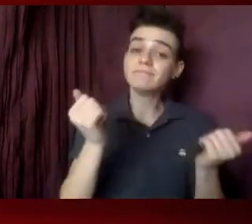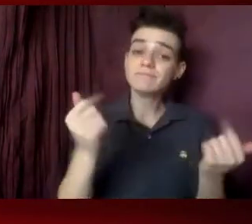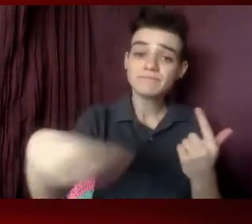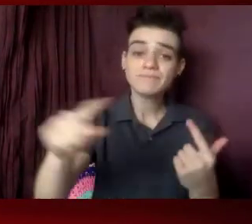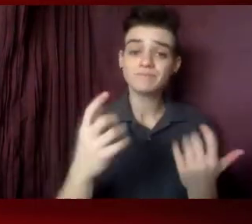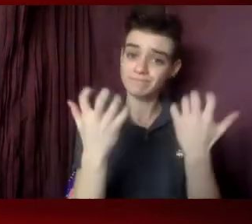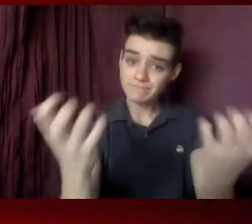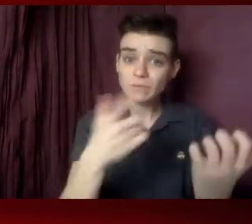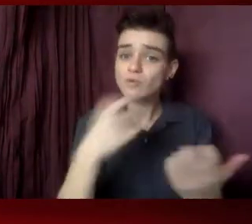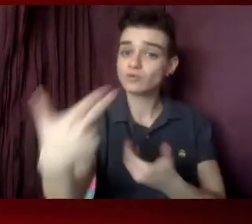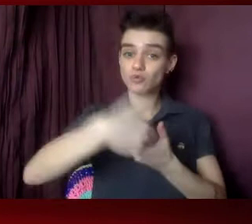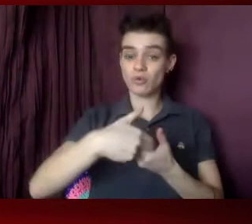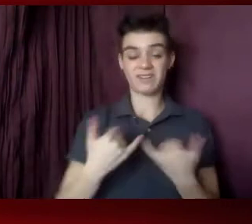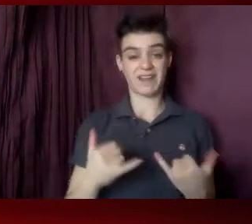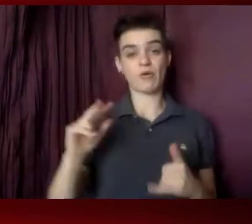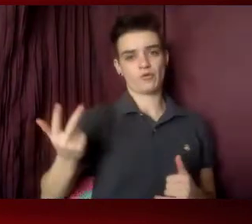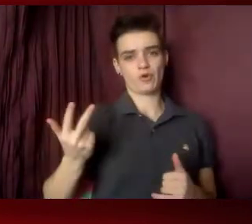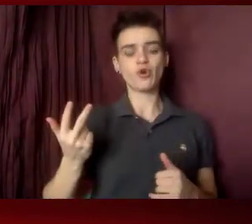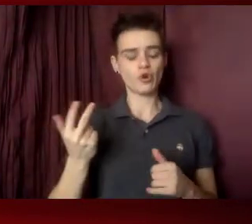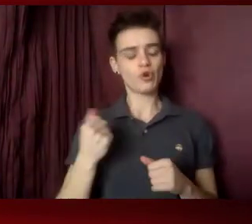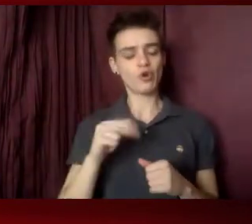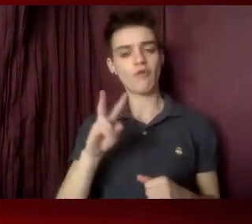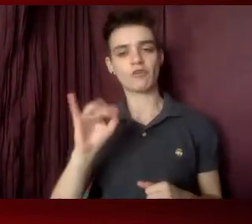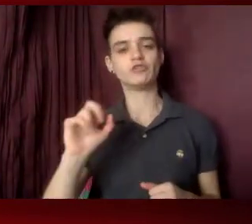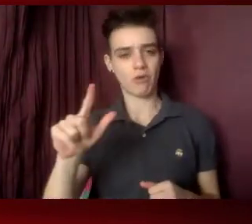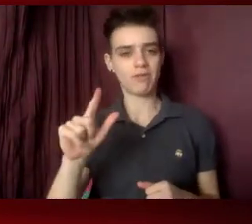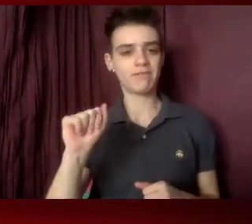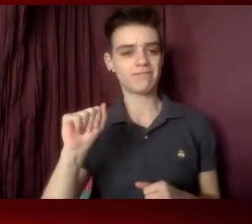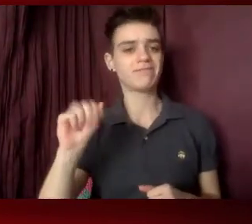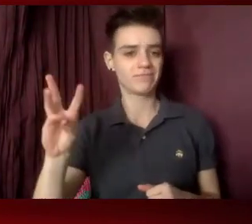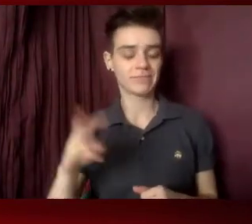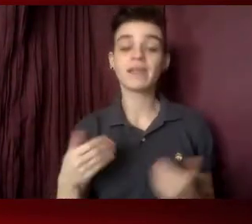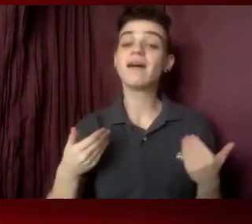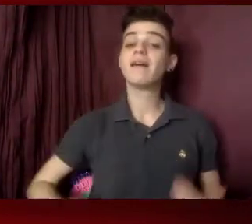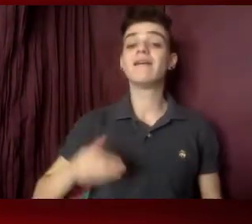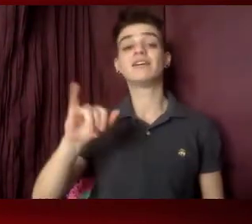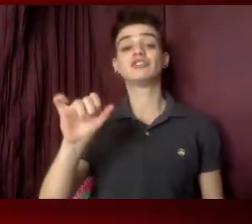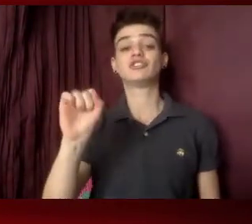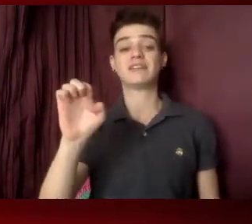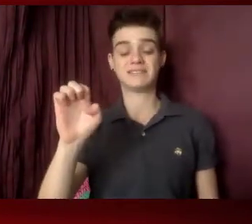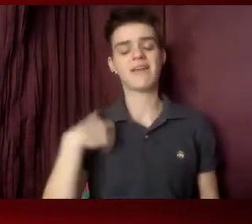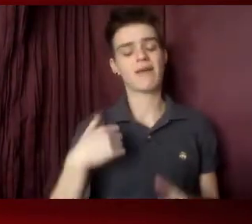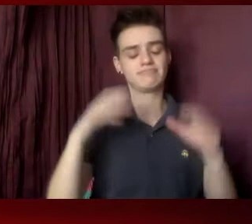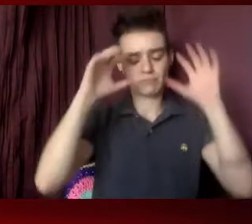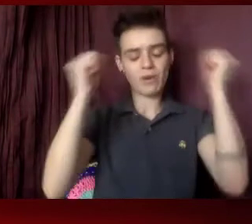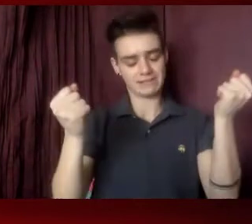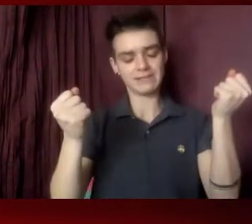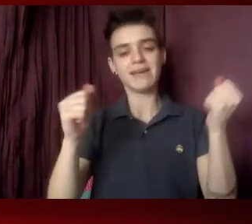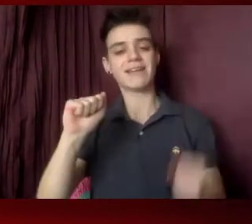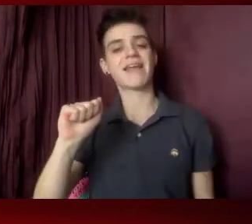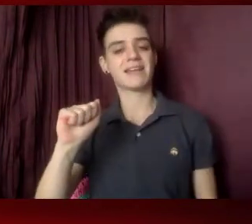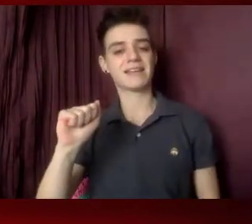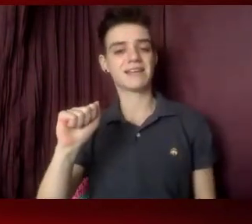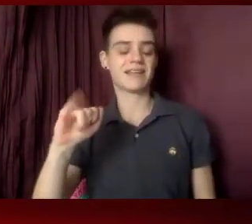our third virtual AIDS Watch. I'm Jesse Mylan, the President and CEO at AIDS United, and it is my great